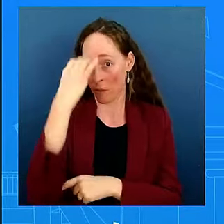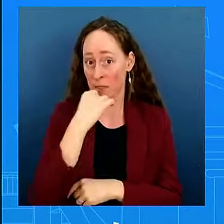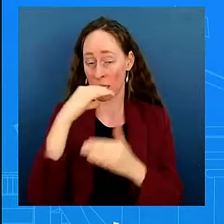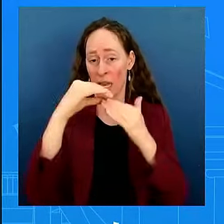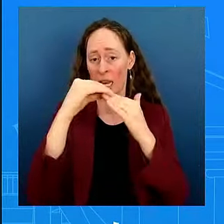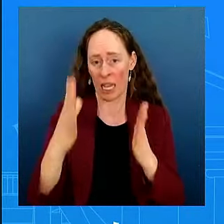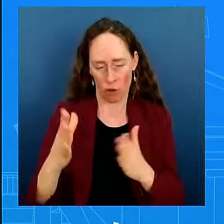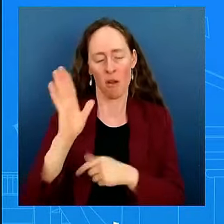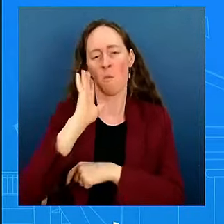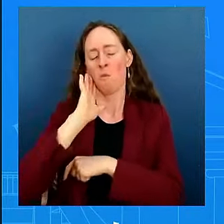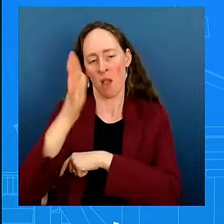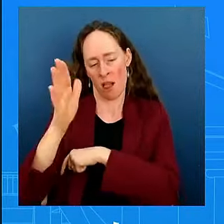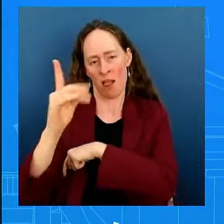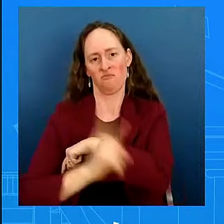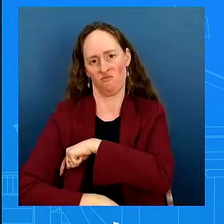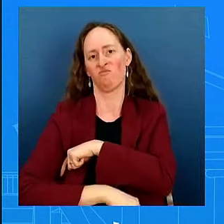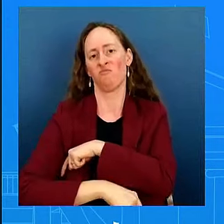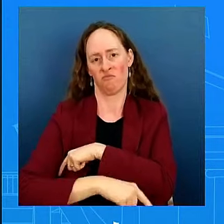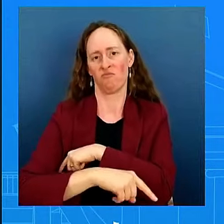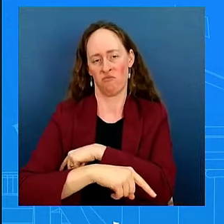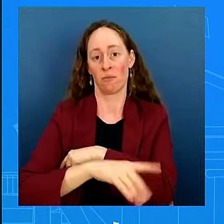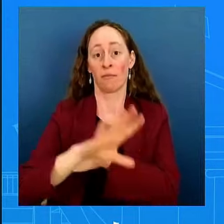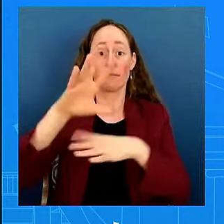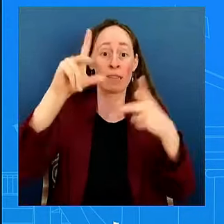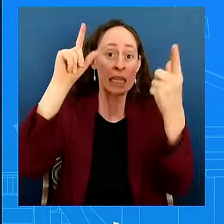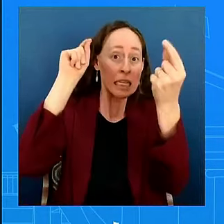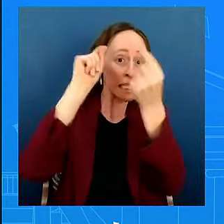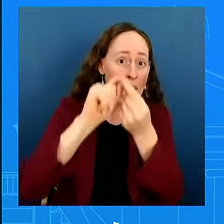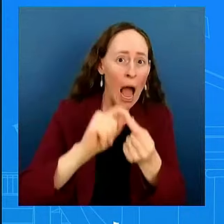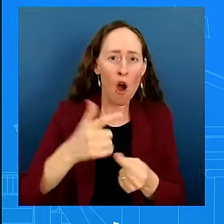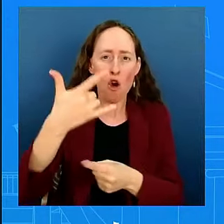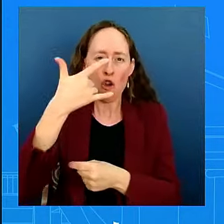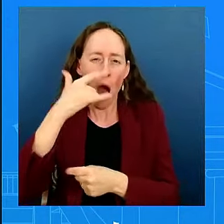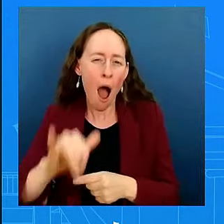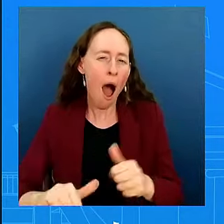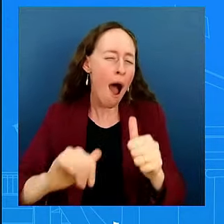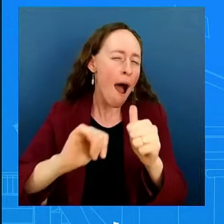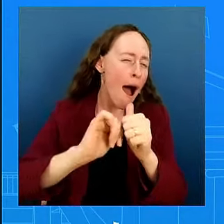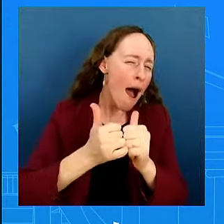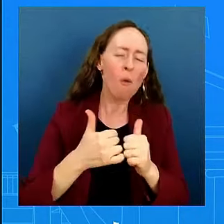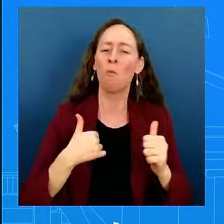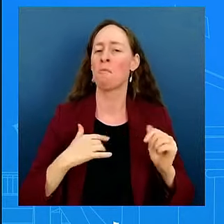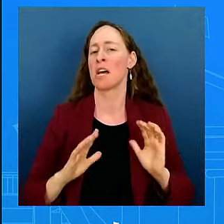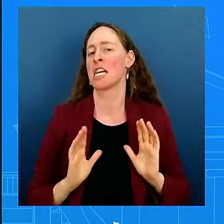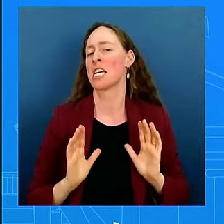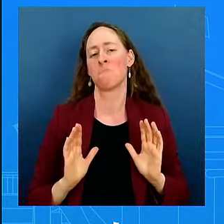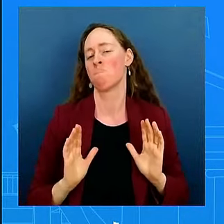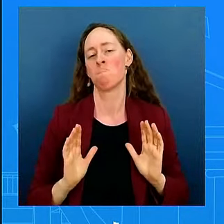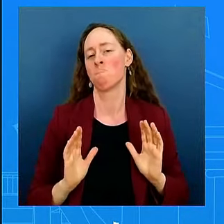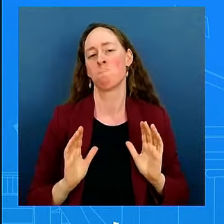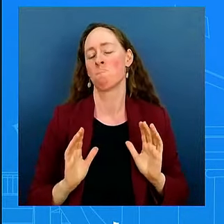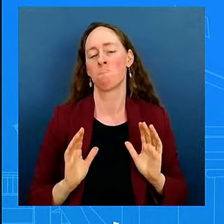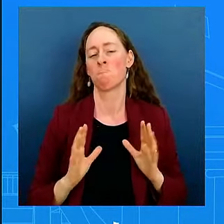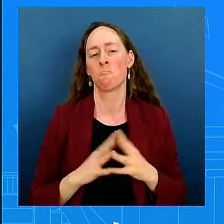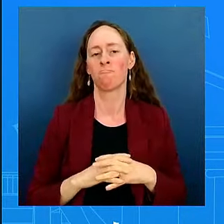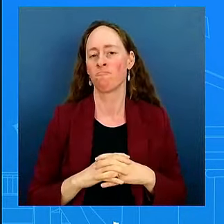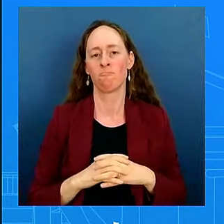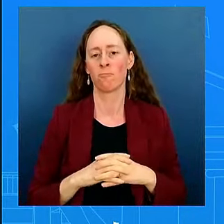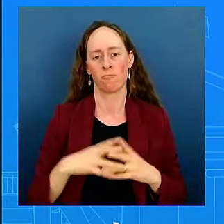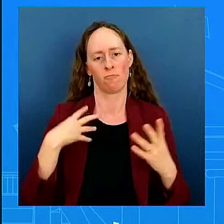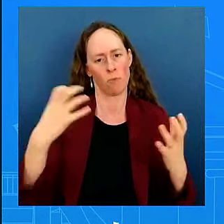this podium, what that's going to be. That's not something I'm going to do from here. But we wanted to make it very clear about